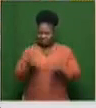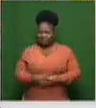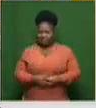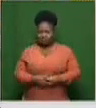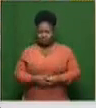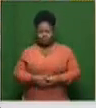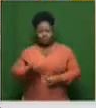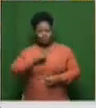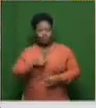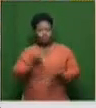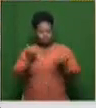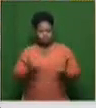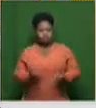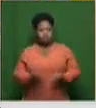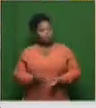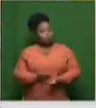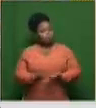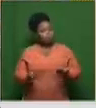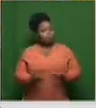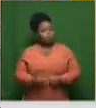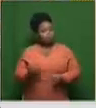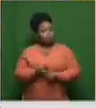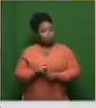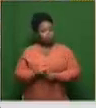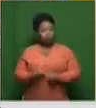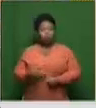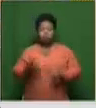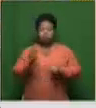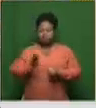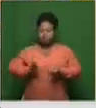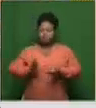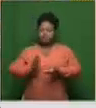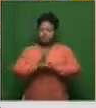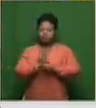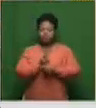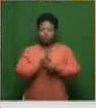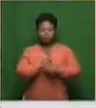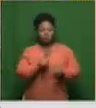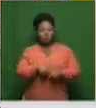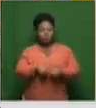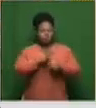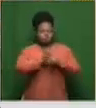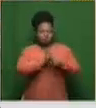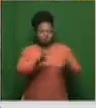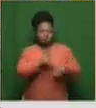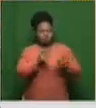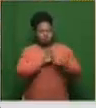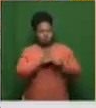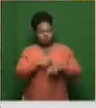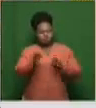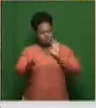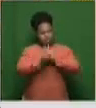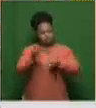as it stands right now, some of the lingering effects of COVID, and then some of the side effects that have already been detected